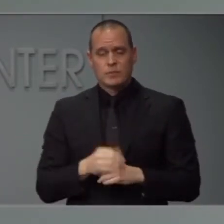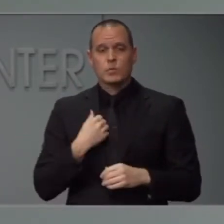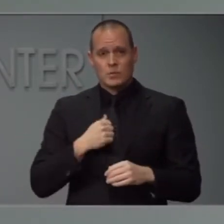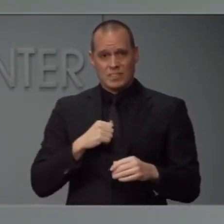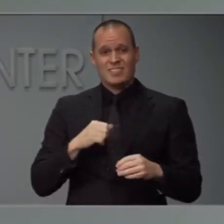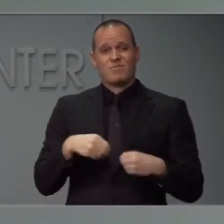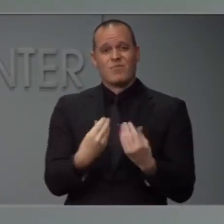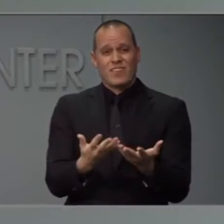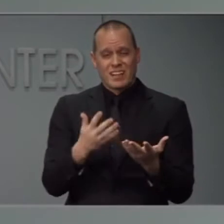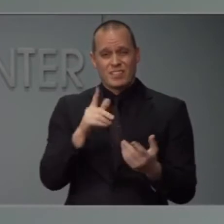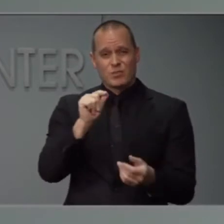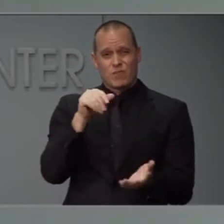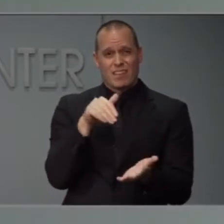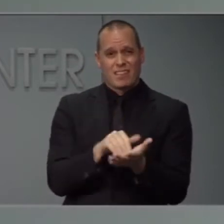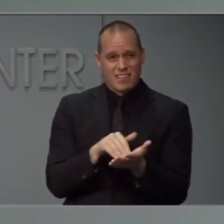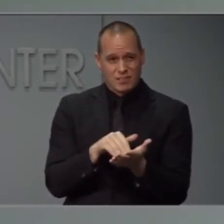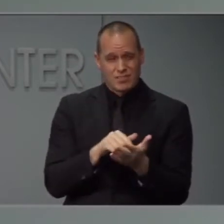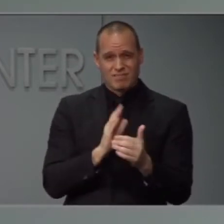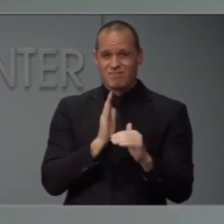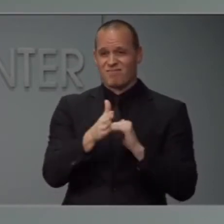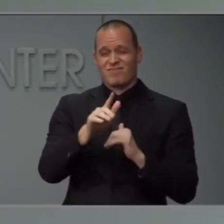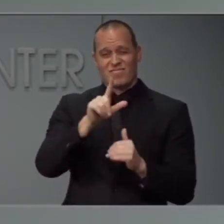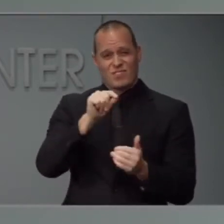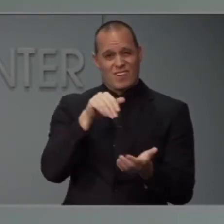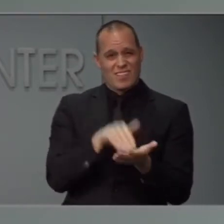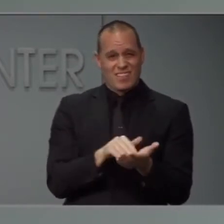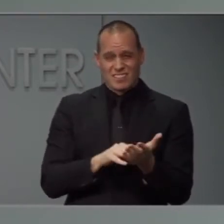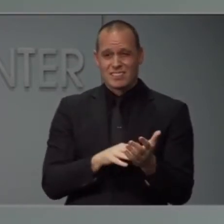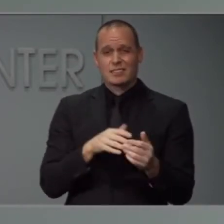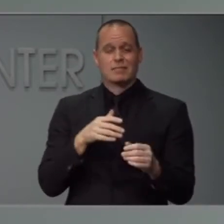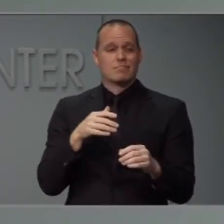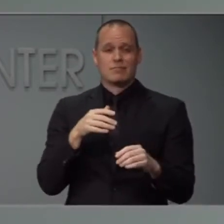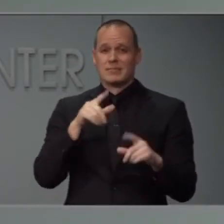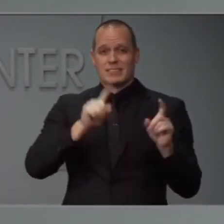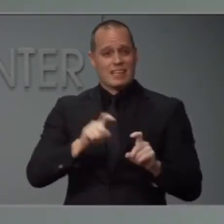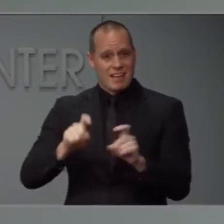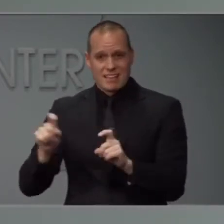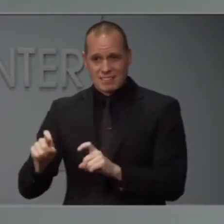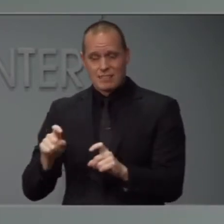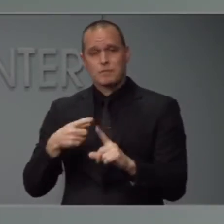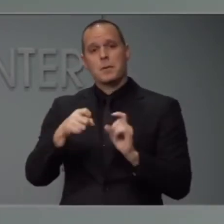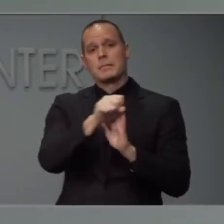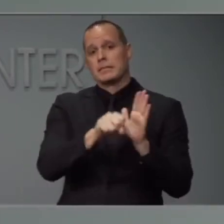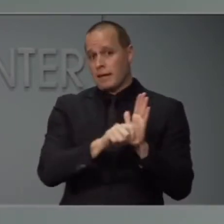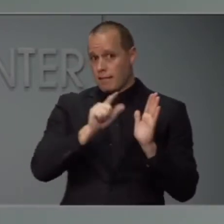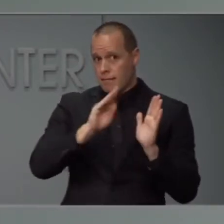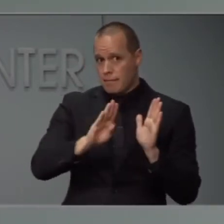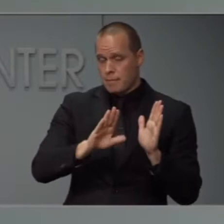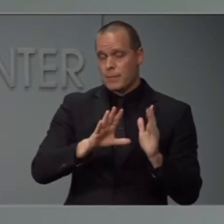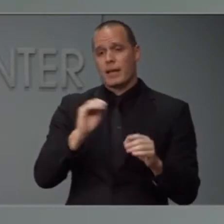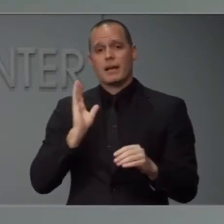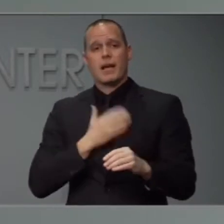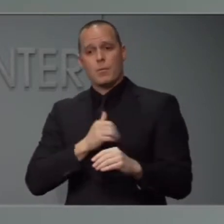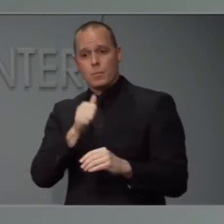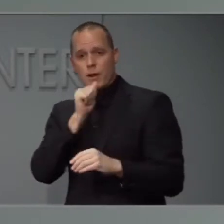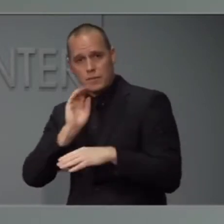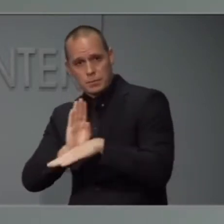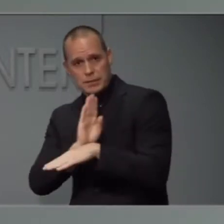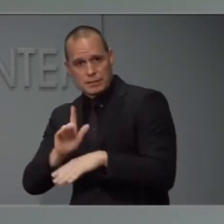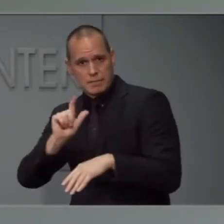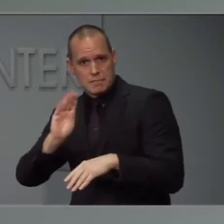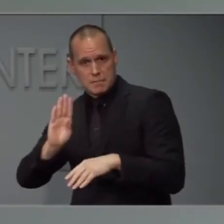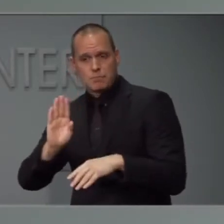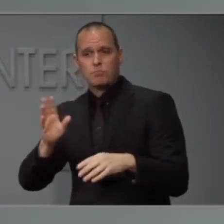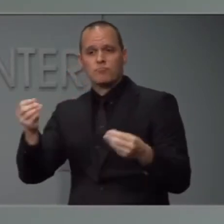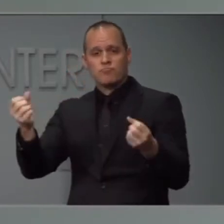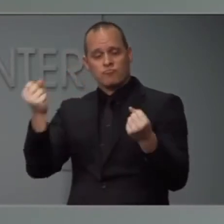20,000 tests across the state from labs, including the state lab and our private labs, that